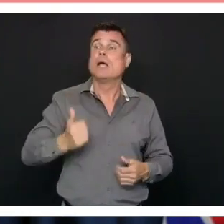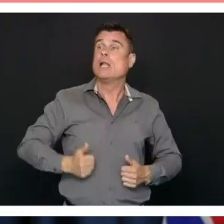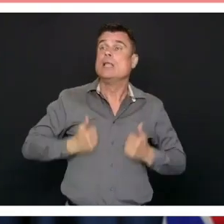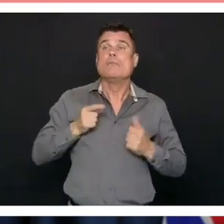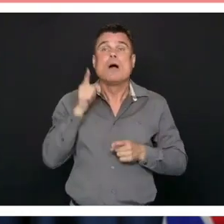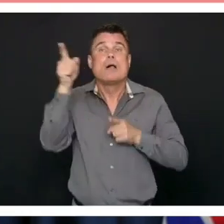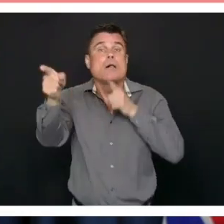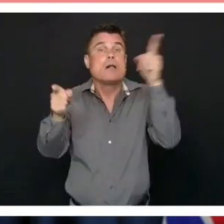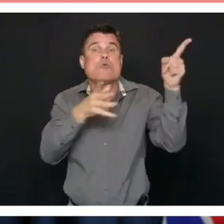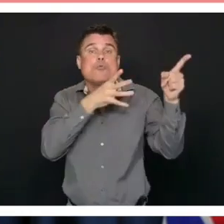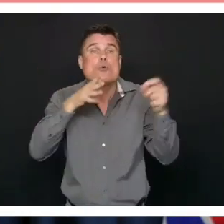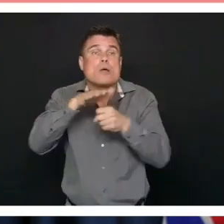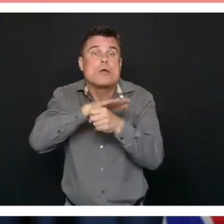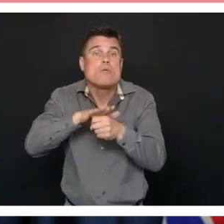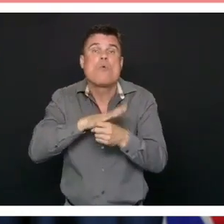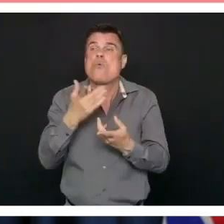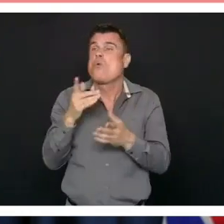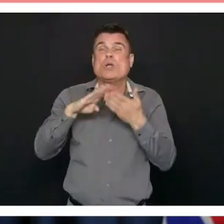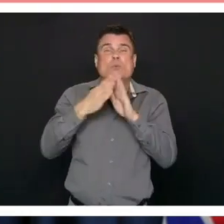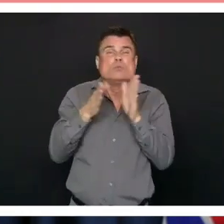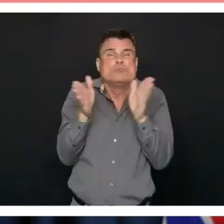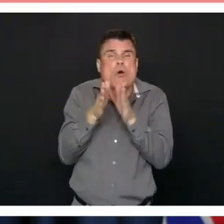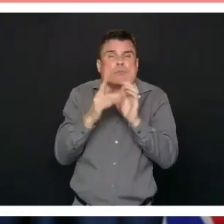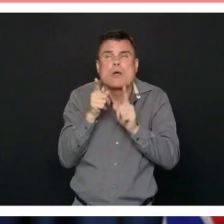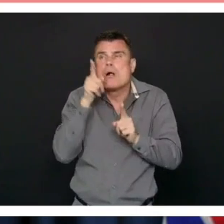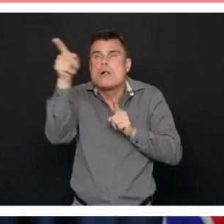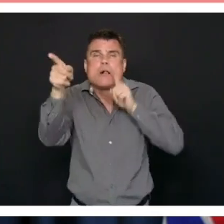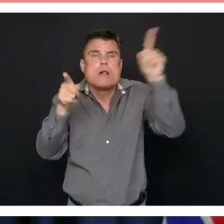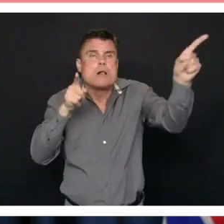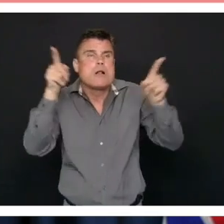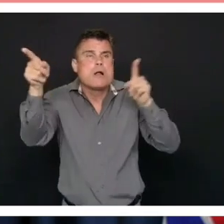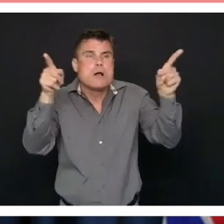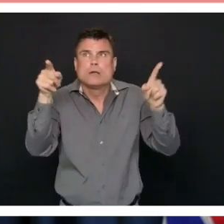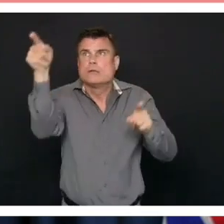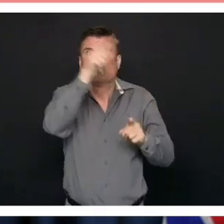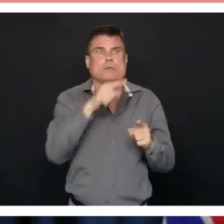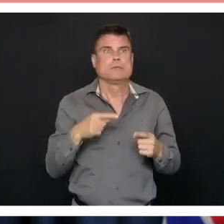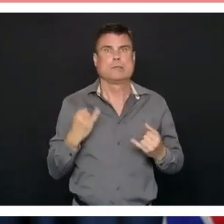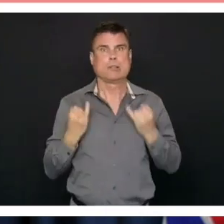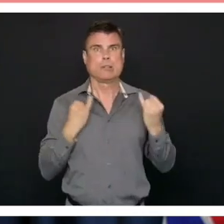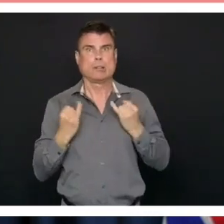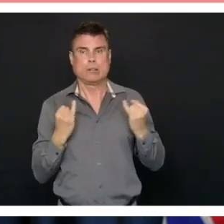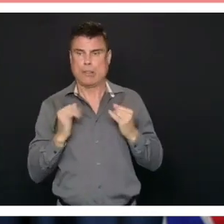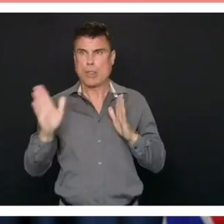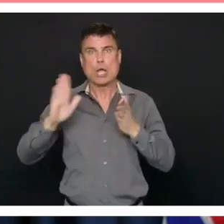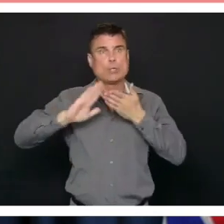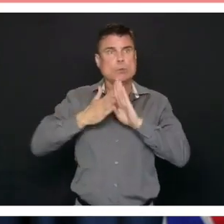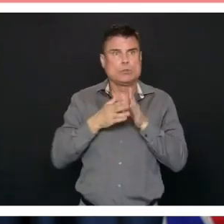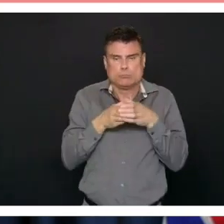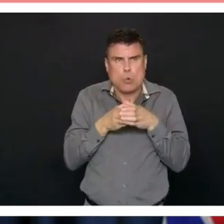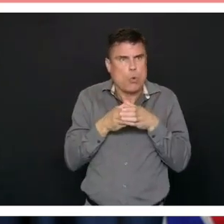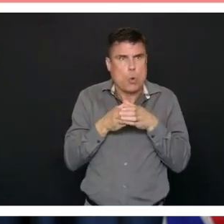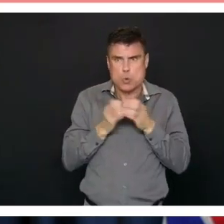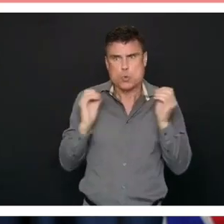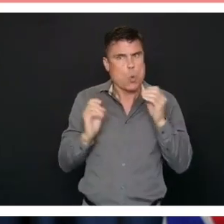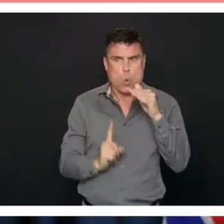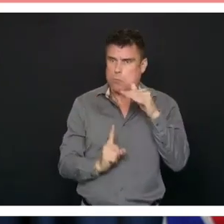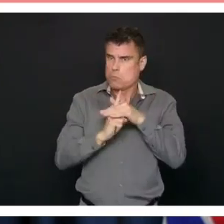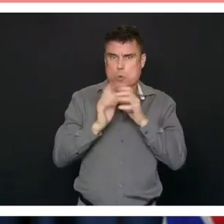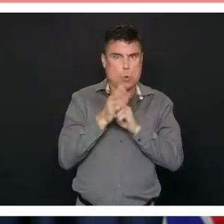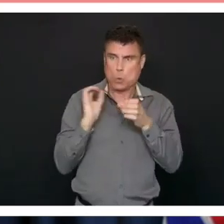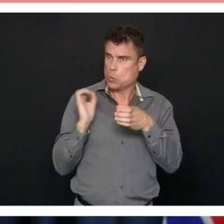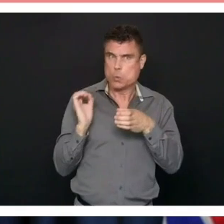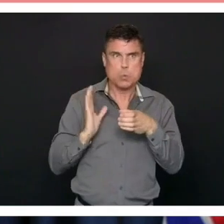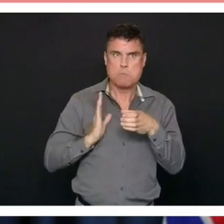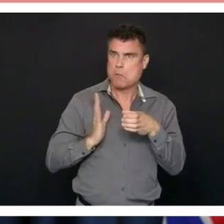concerned that the full effect of COVID-19 has not reached their communities and they're fearful that it may arrive. That's why we